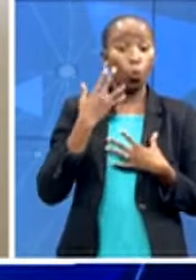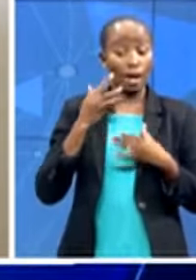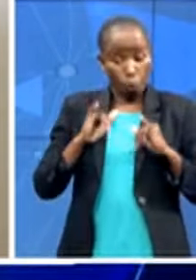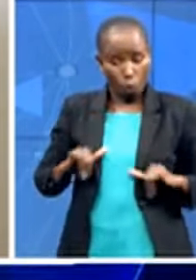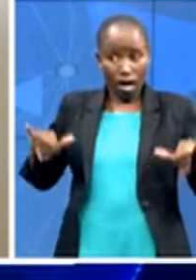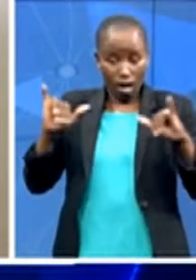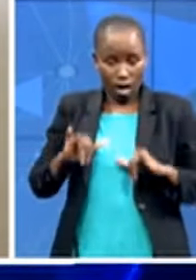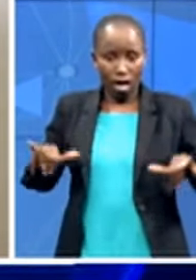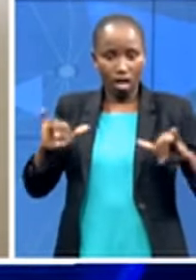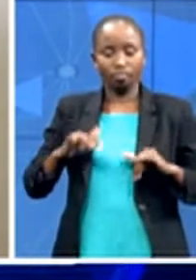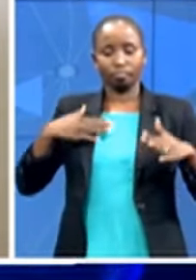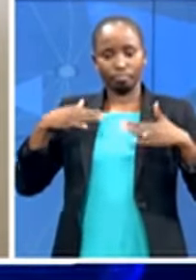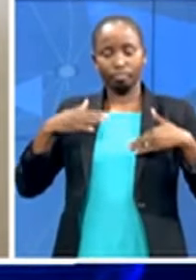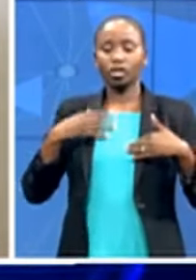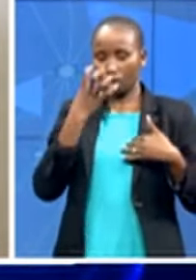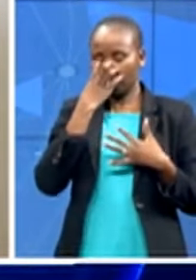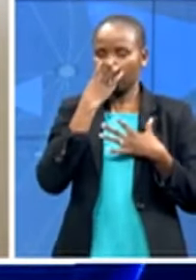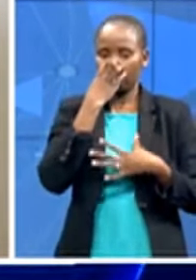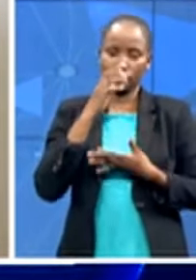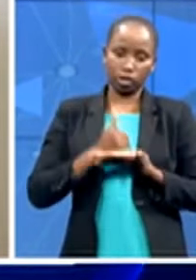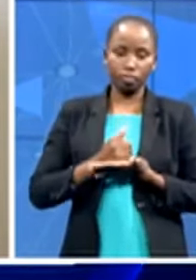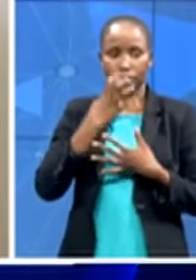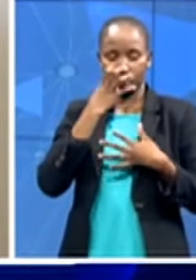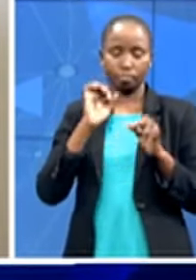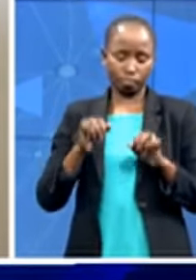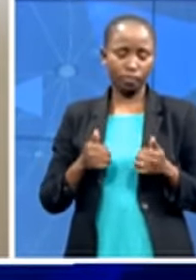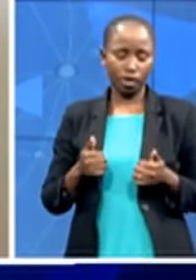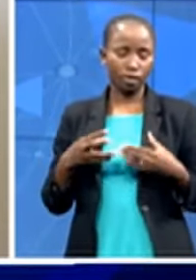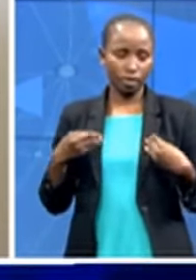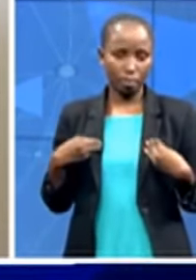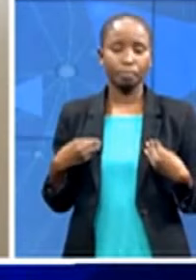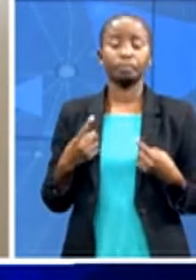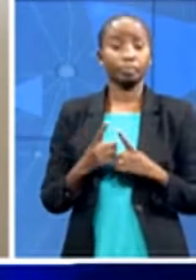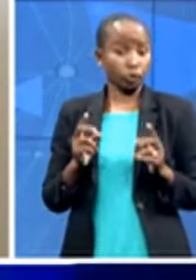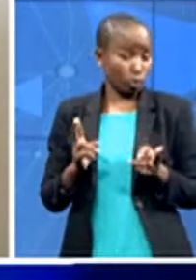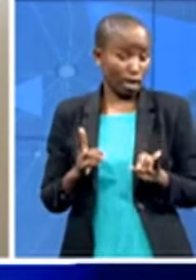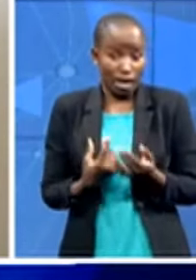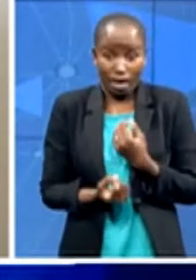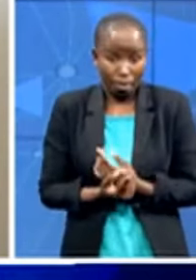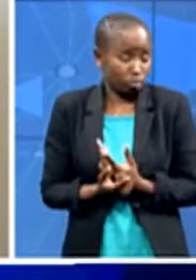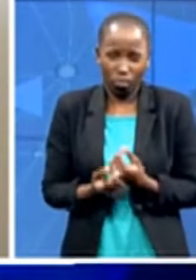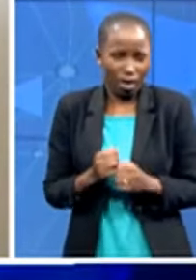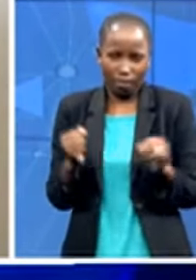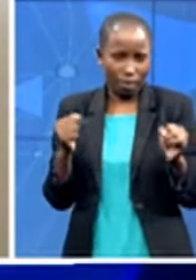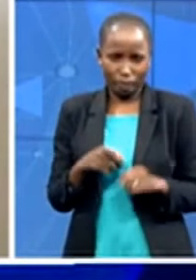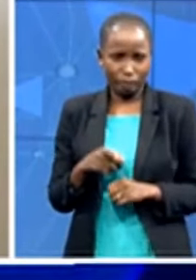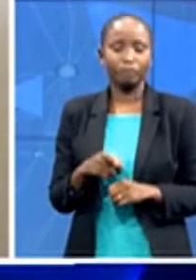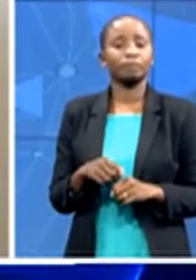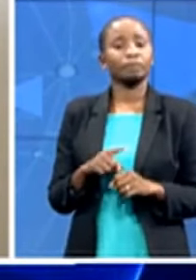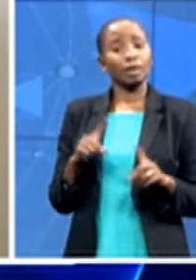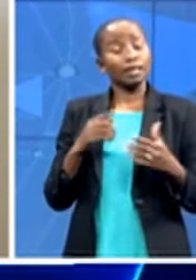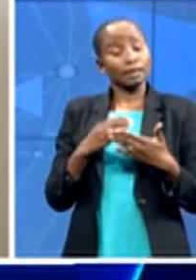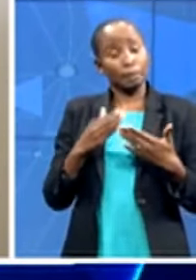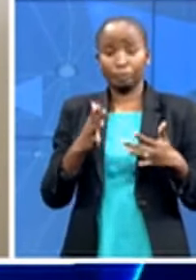ventilated in ordinary wards which is not a thing that happened before obviously there's strict patient selections that need to be adhered to not